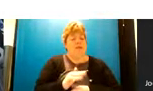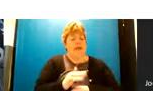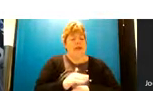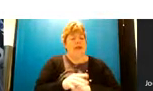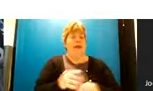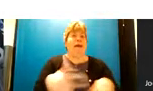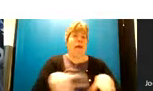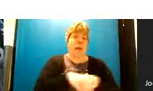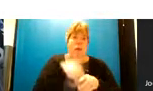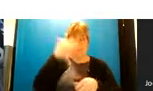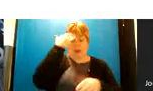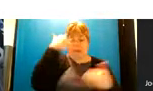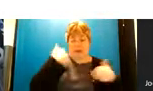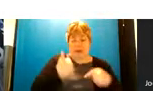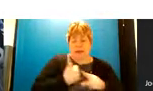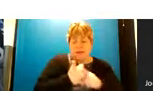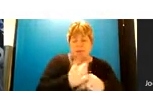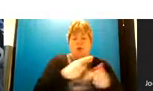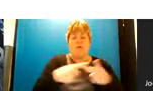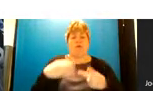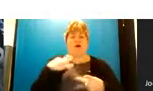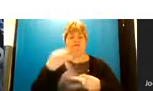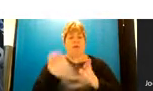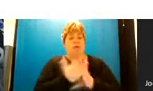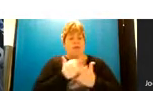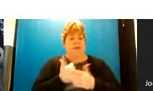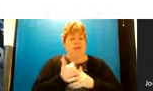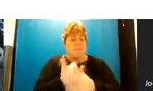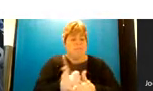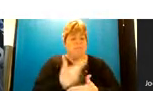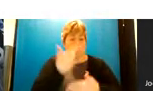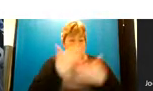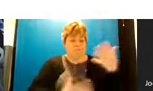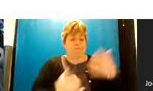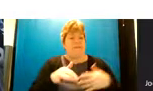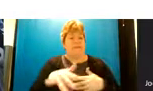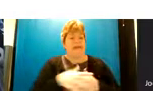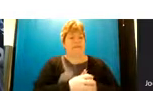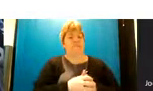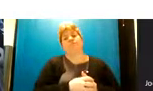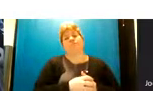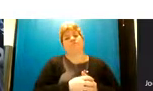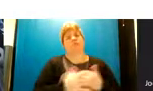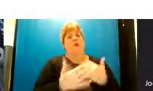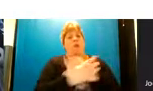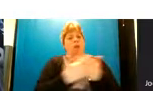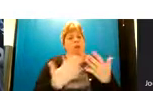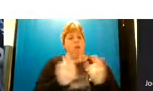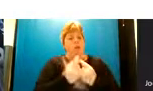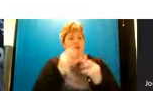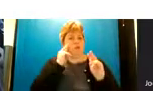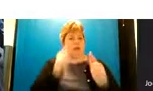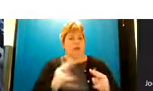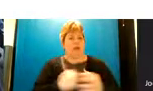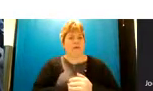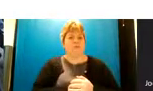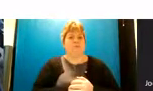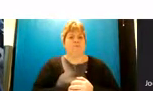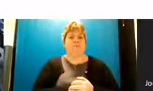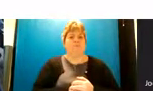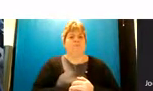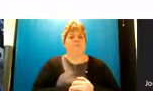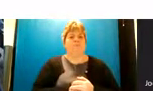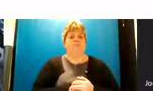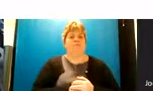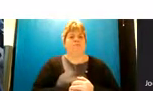mental health support voluntary sector support um across the board so lots to have a look at there um which is